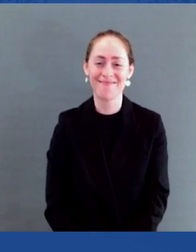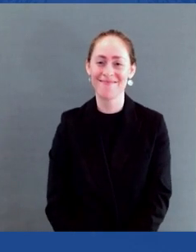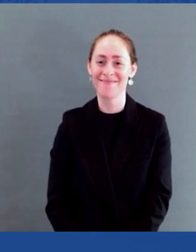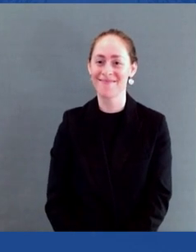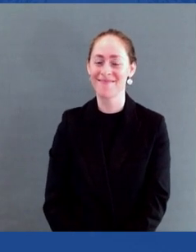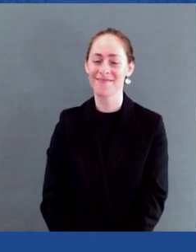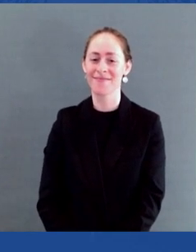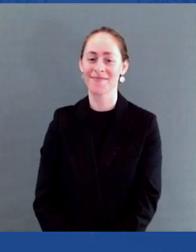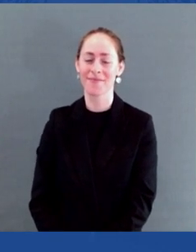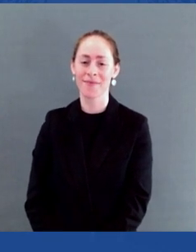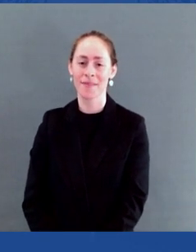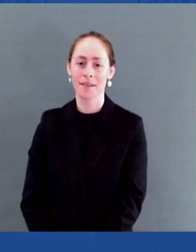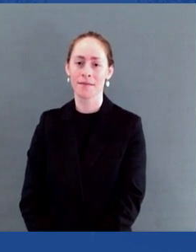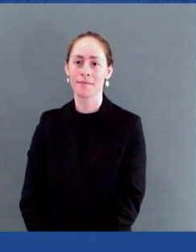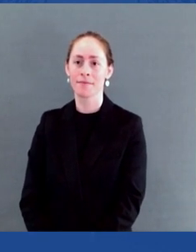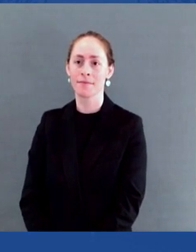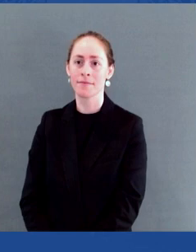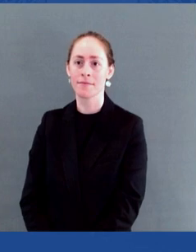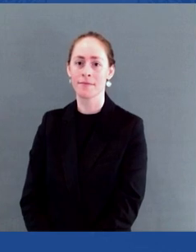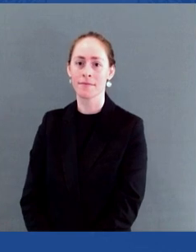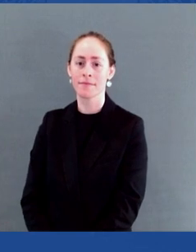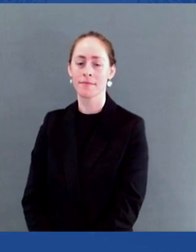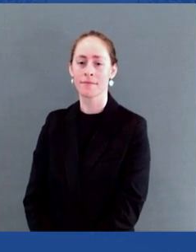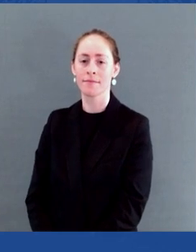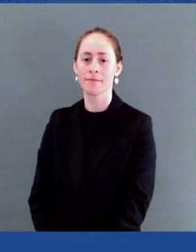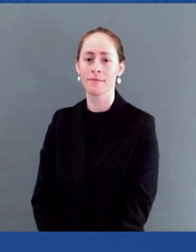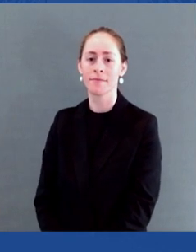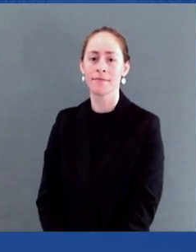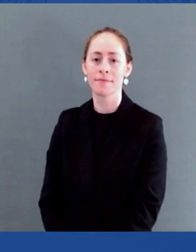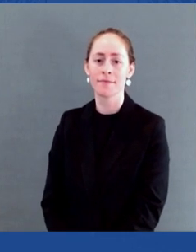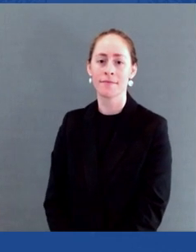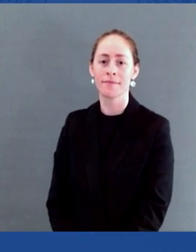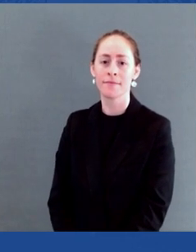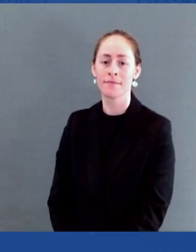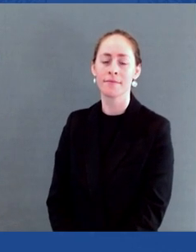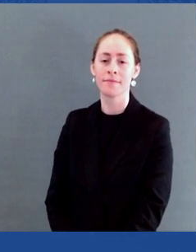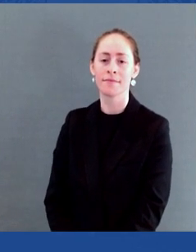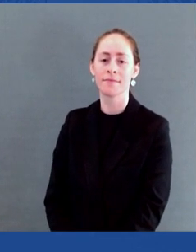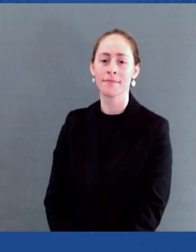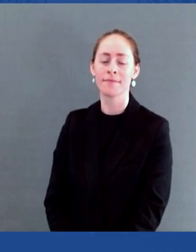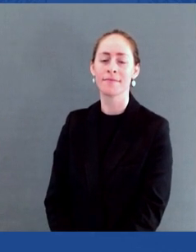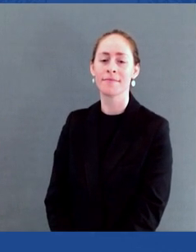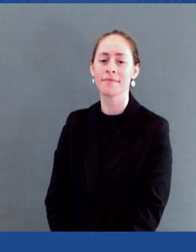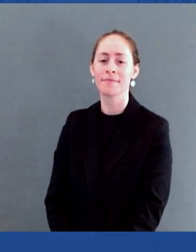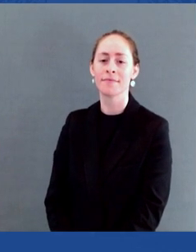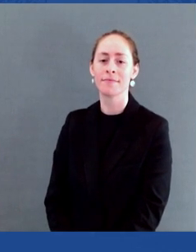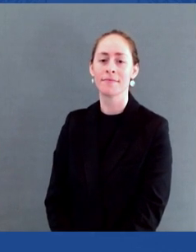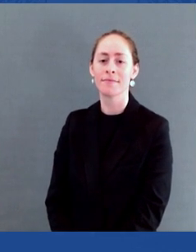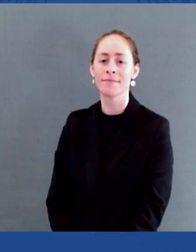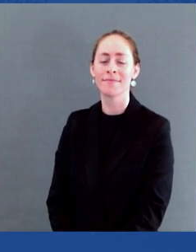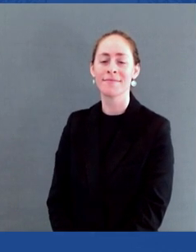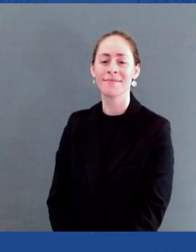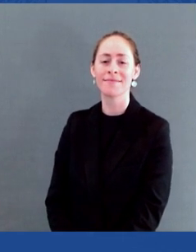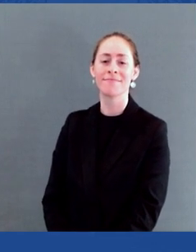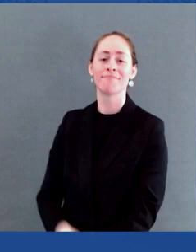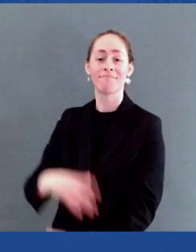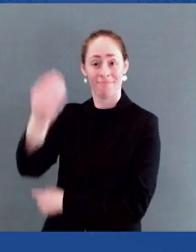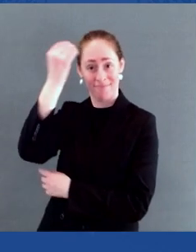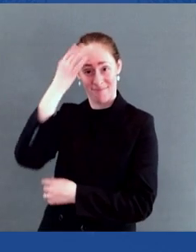We have a once-in-a-generation moment to make the necessary investments